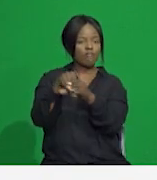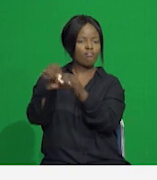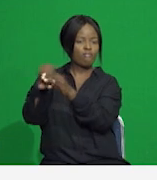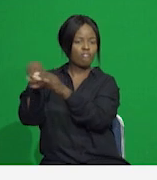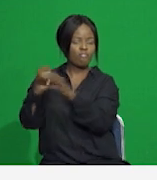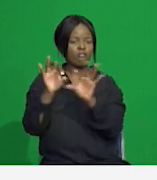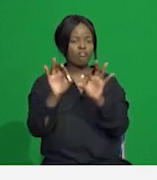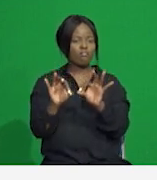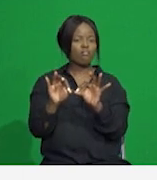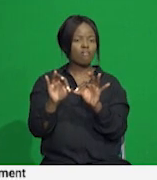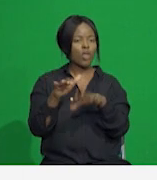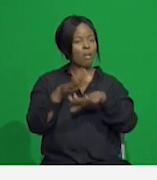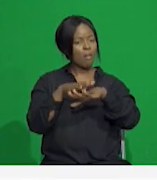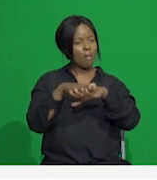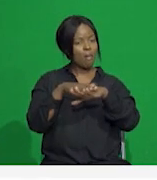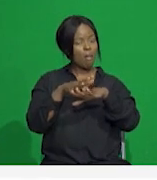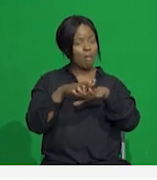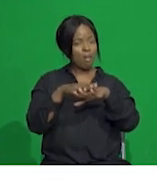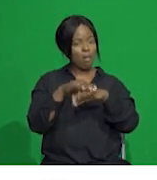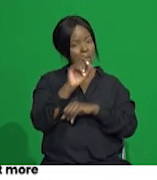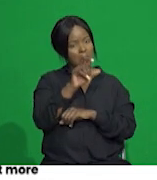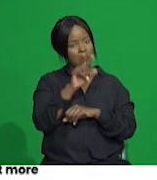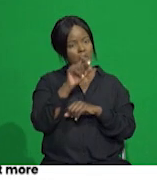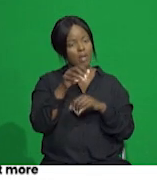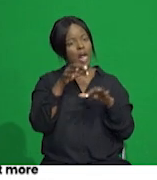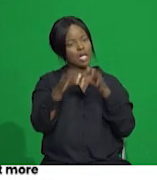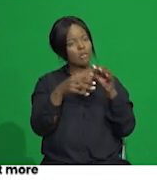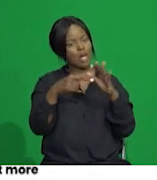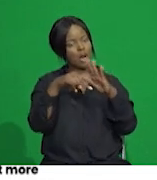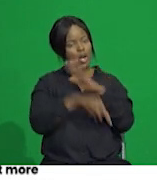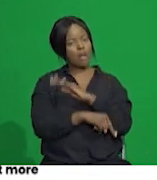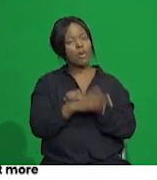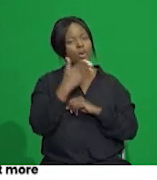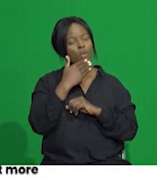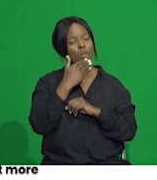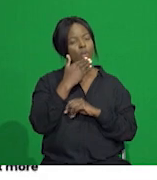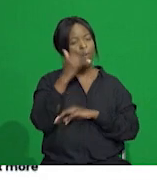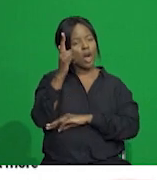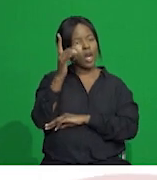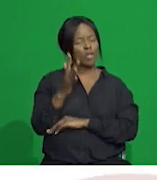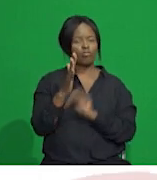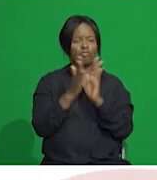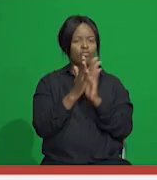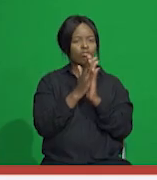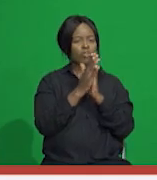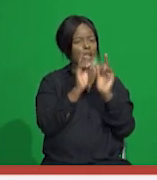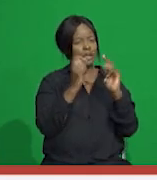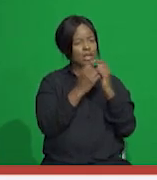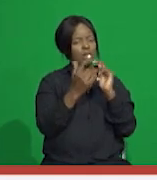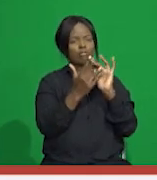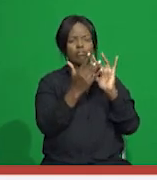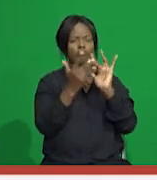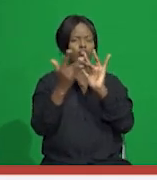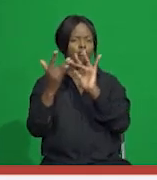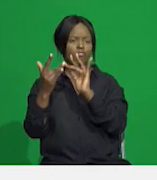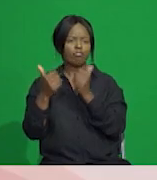these teams will be unpacked as we go on. Academics are encouraged to consult with these teams. To